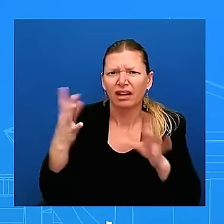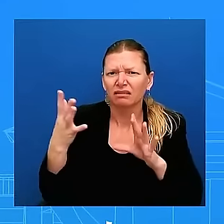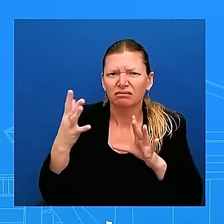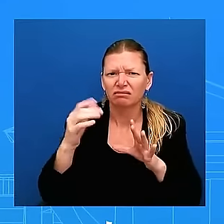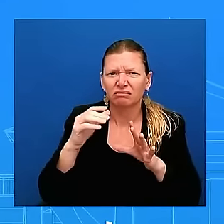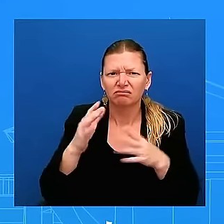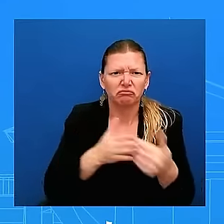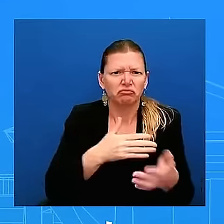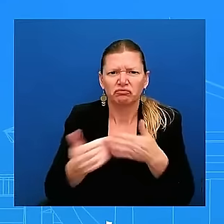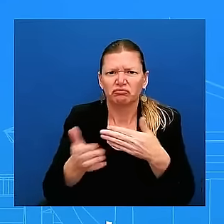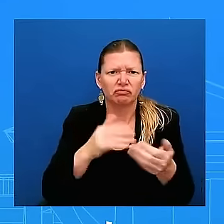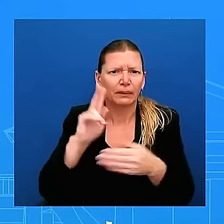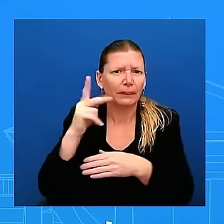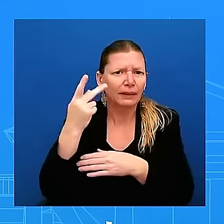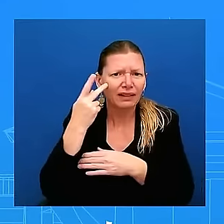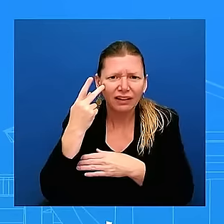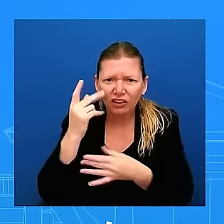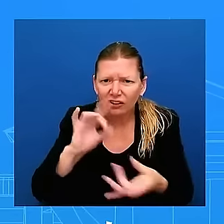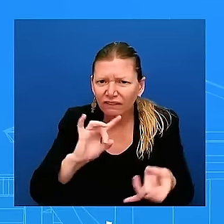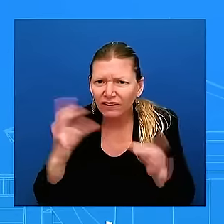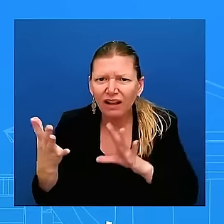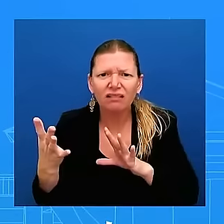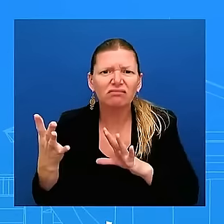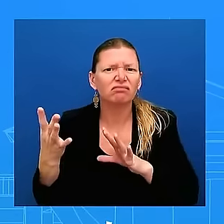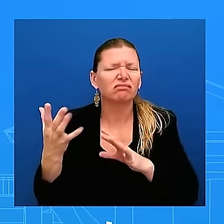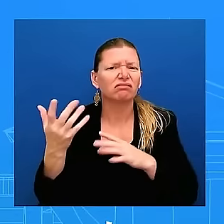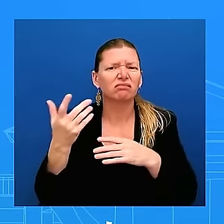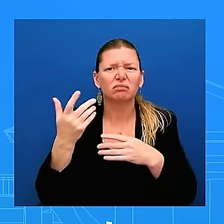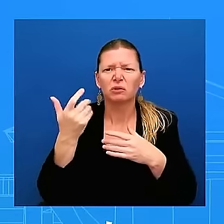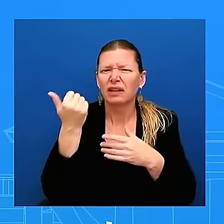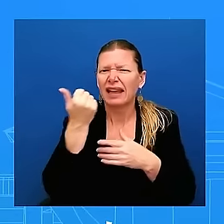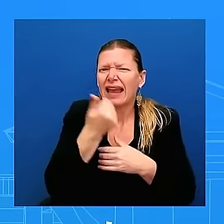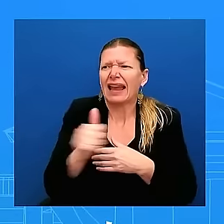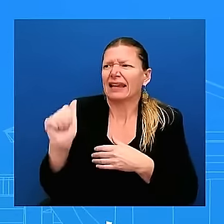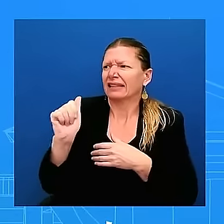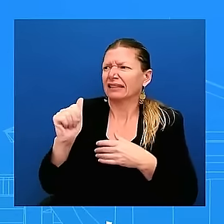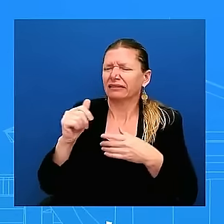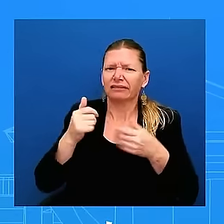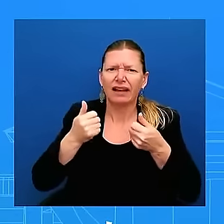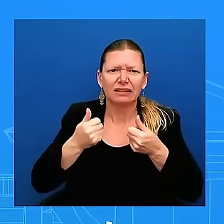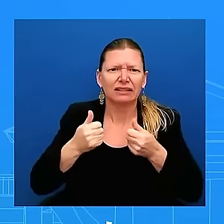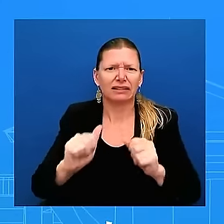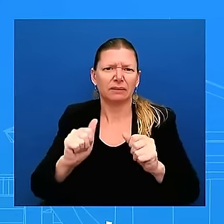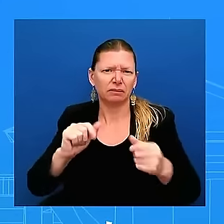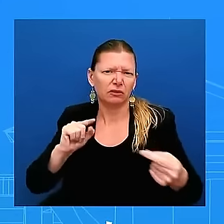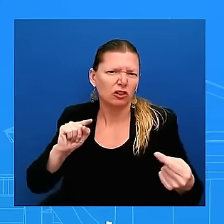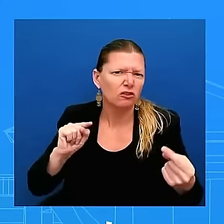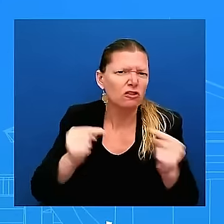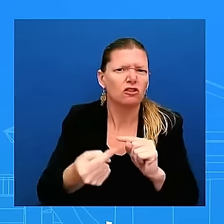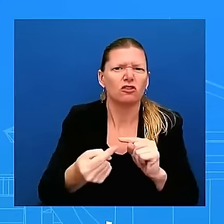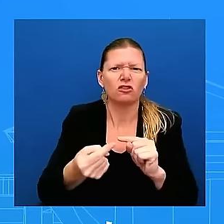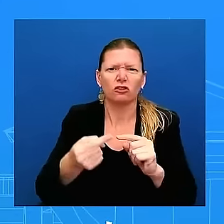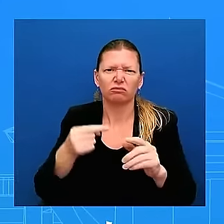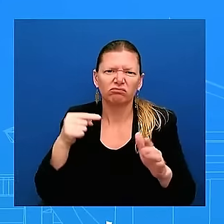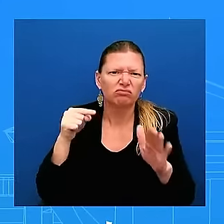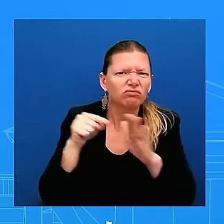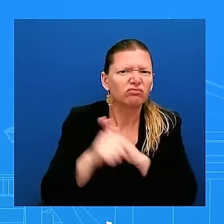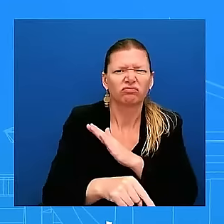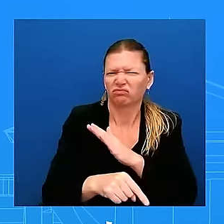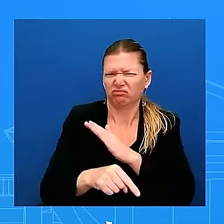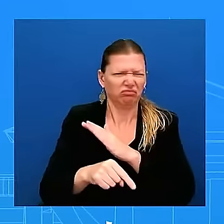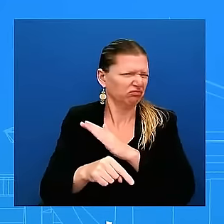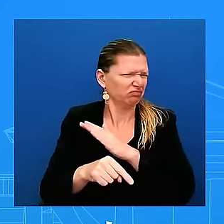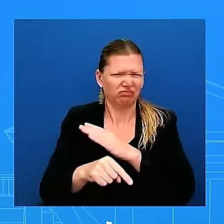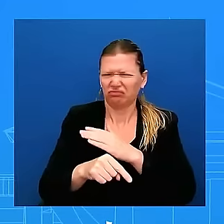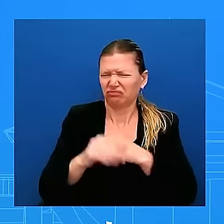and uh and we uh certainly uh have uh never encouraged any violence in any way uh if anything this